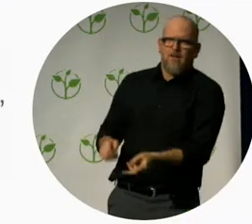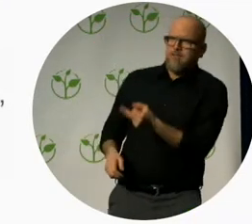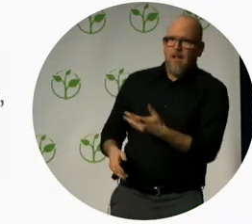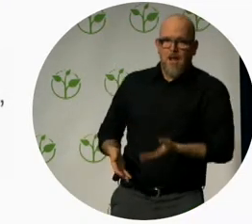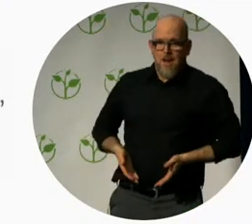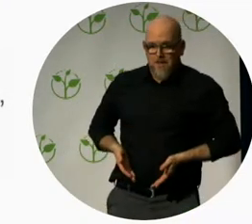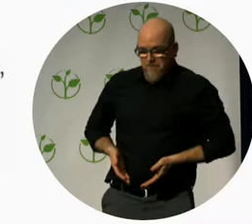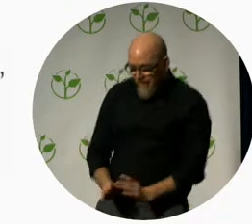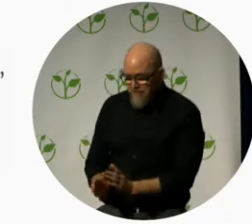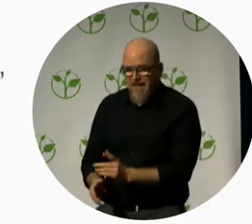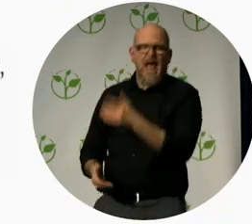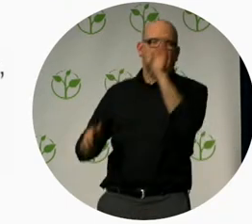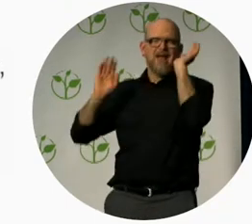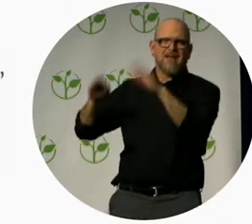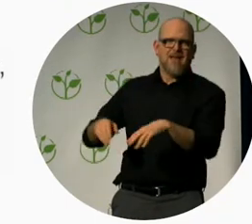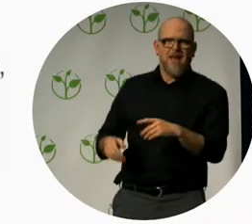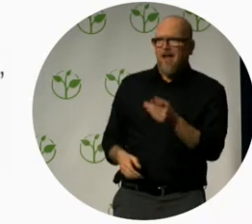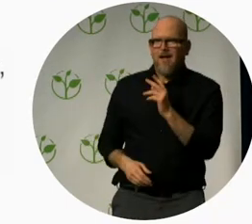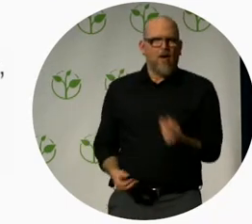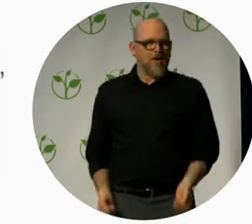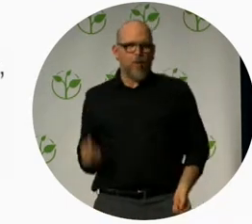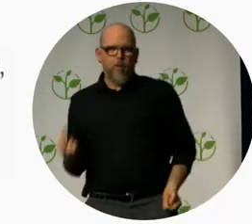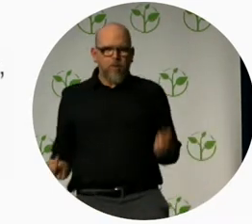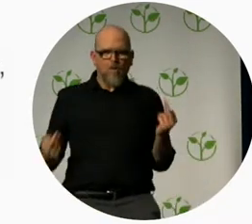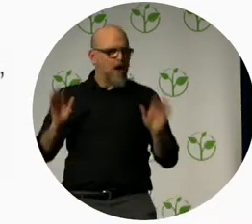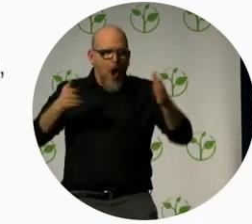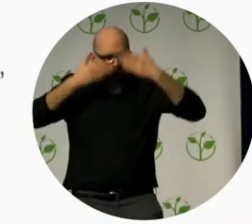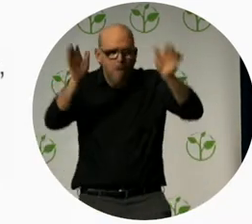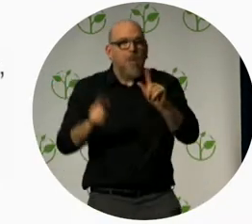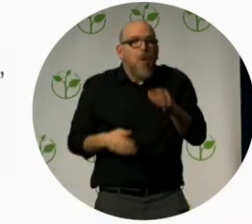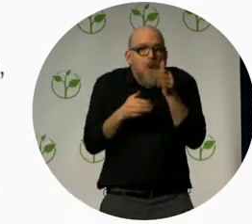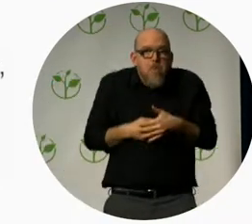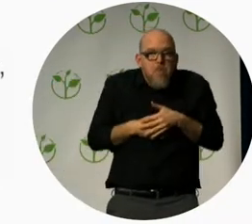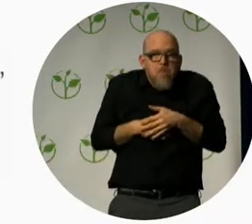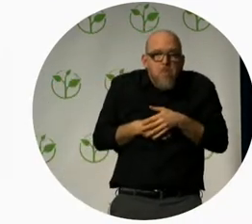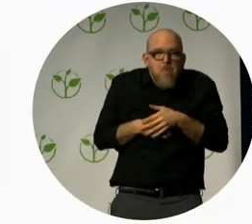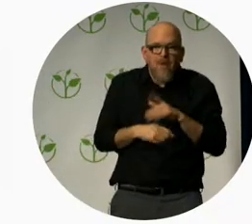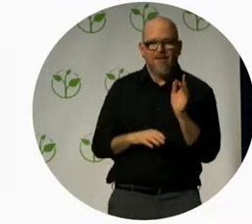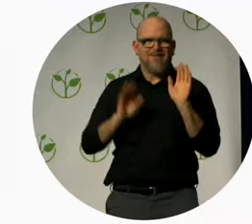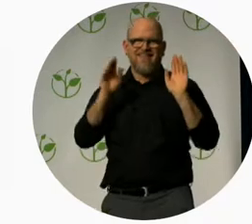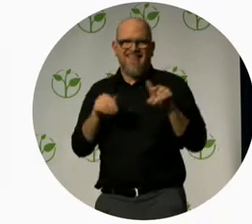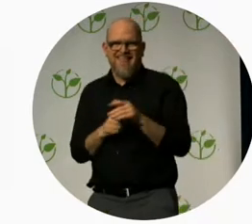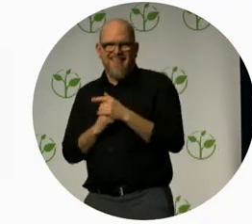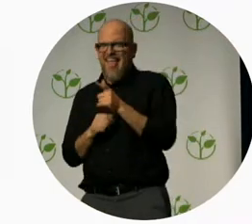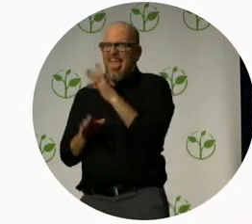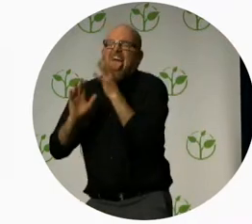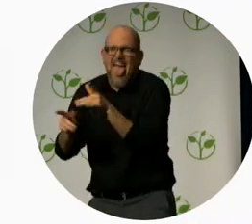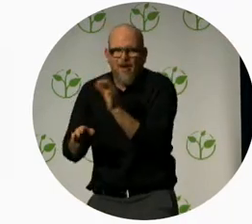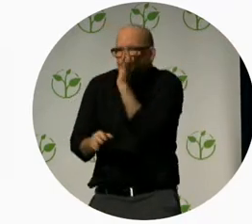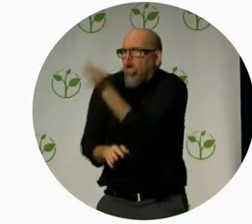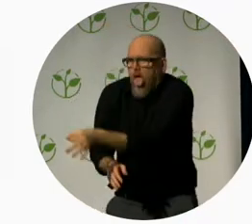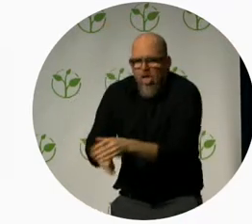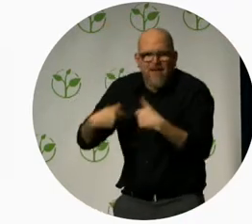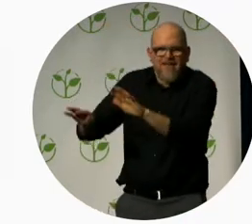Congrats, you fucking-lations. Gong, hey, gong, hey. She's so cute, I want to barf. Well, there goes your sex life.